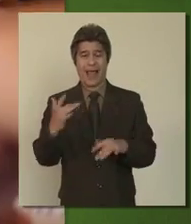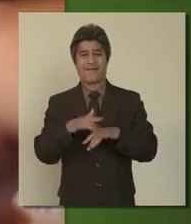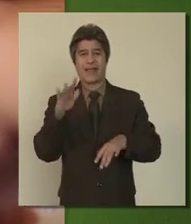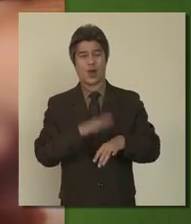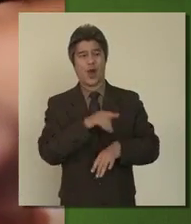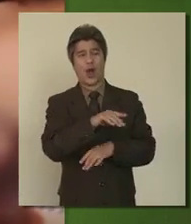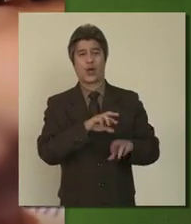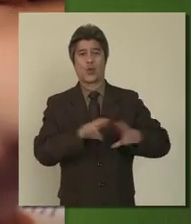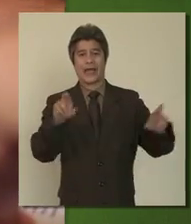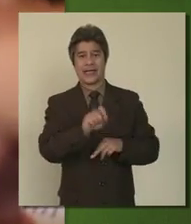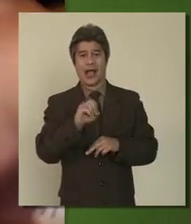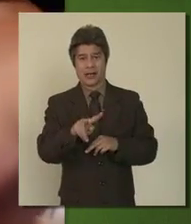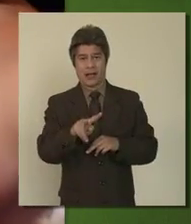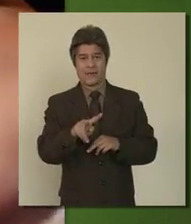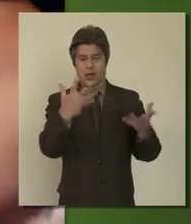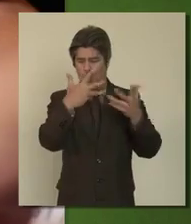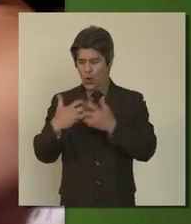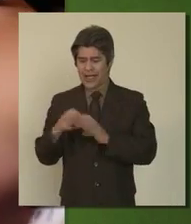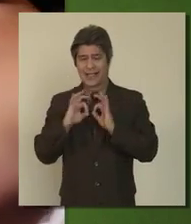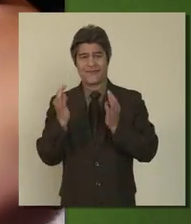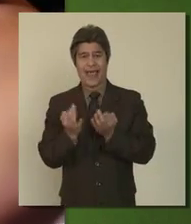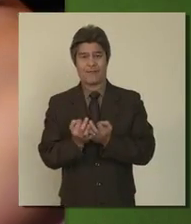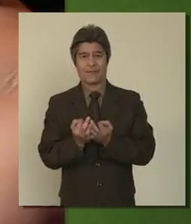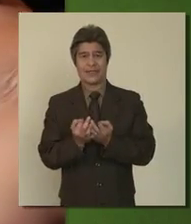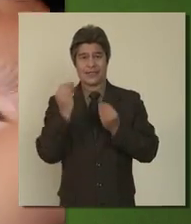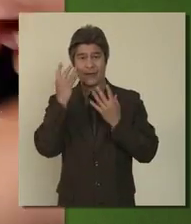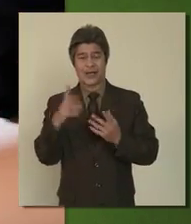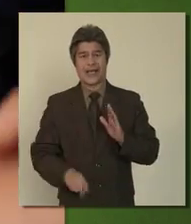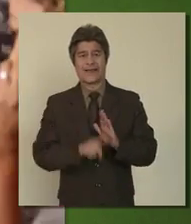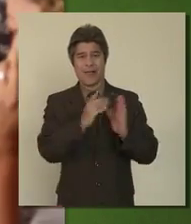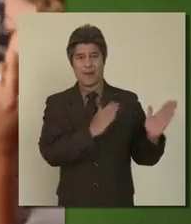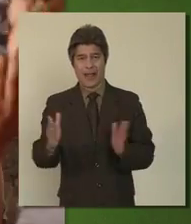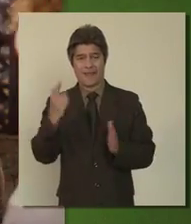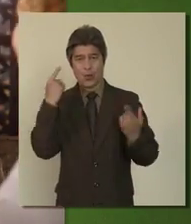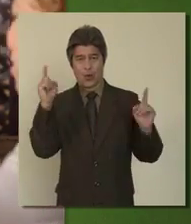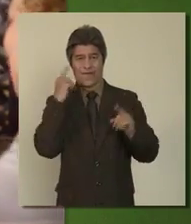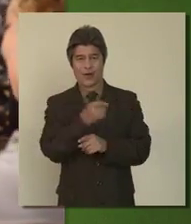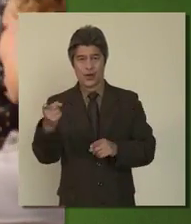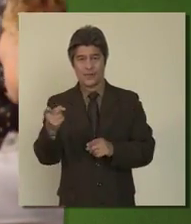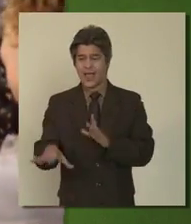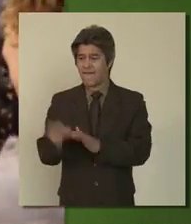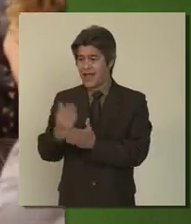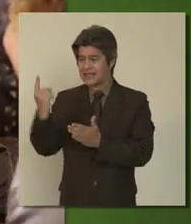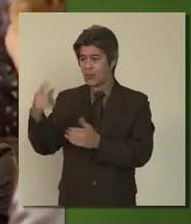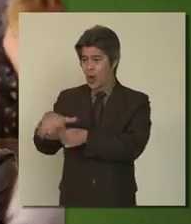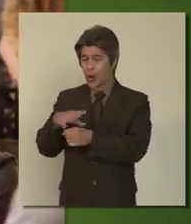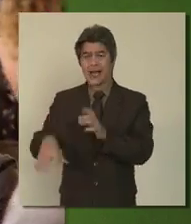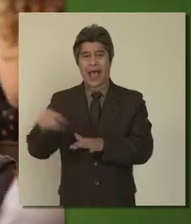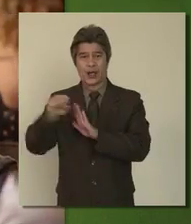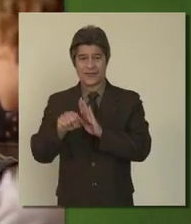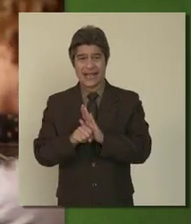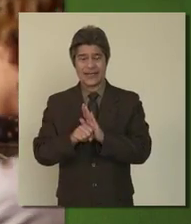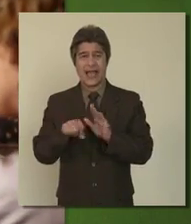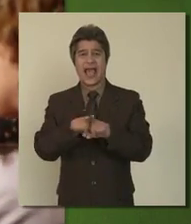organize family information and help you develop a plan that works for you. Identify someone locally and someone out of state who will be your contact person